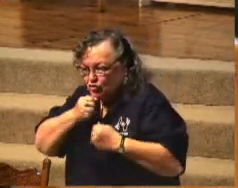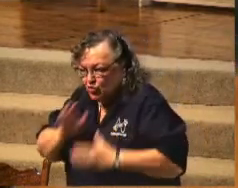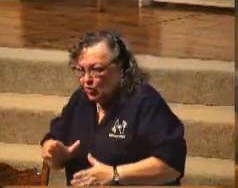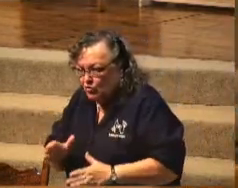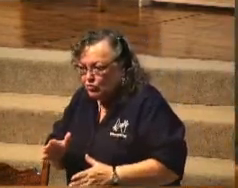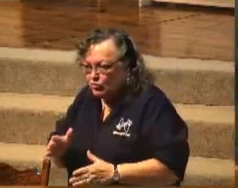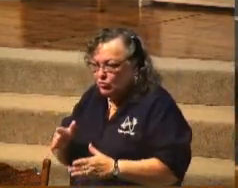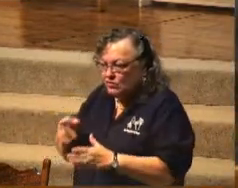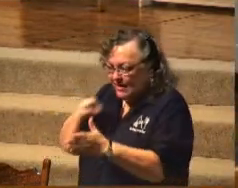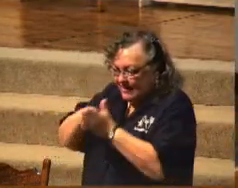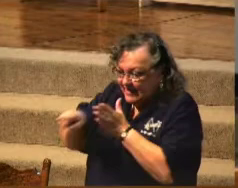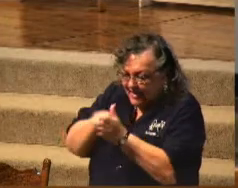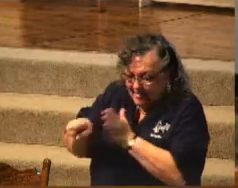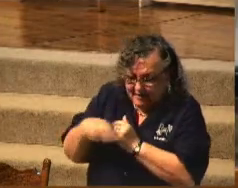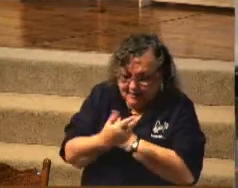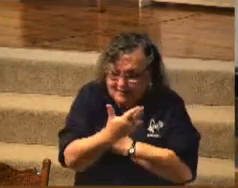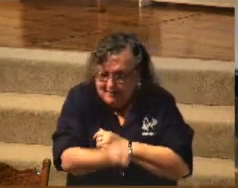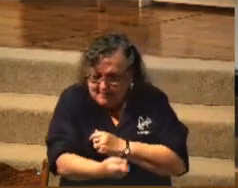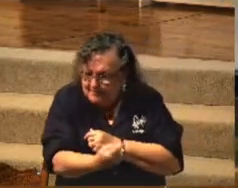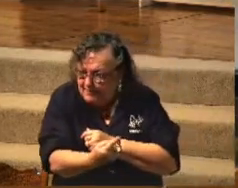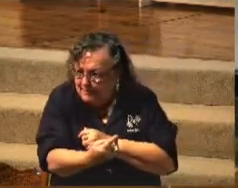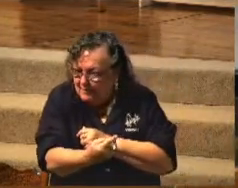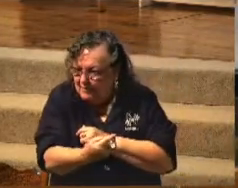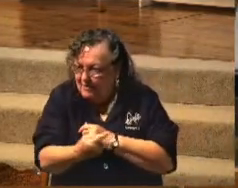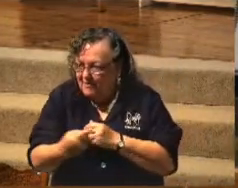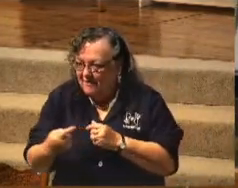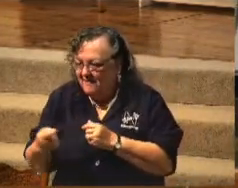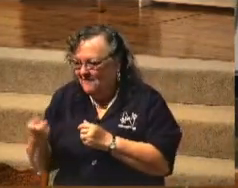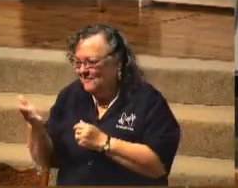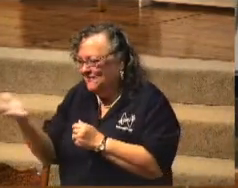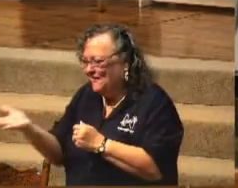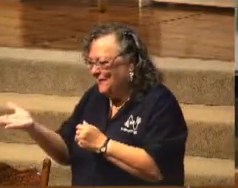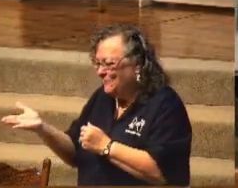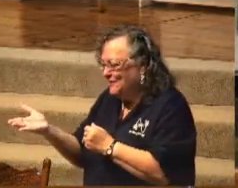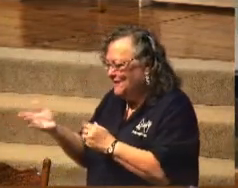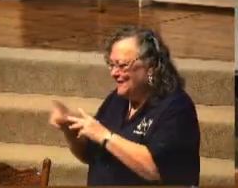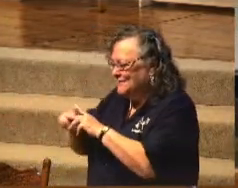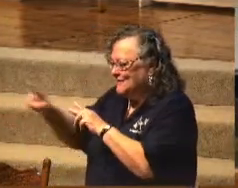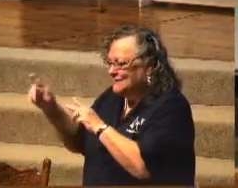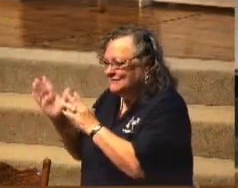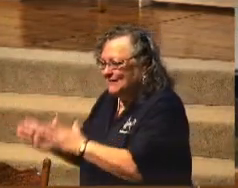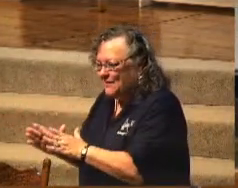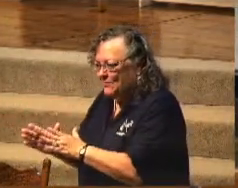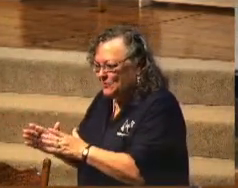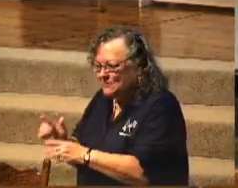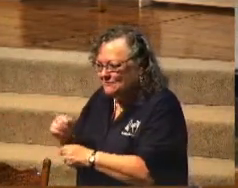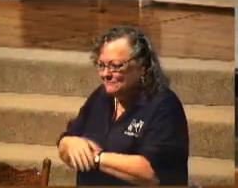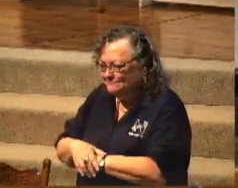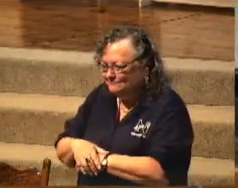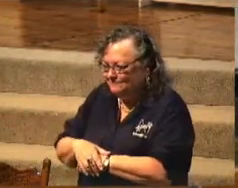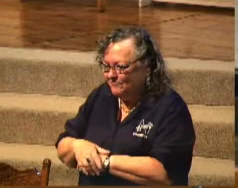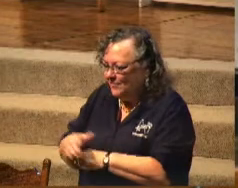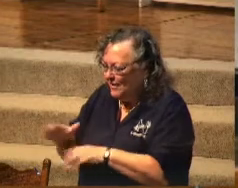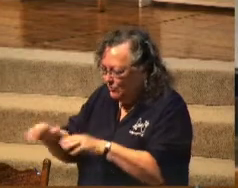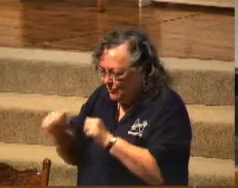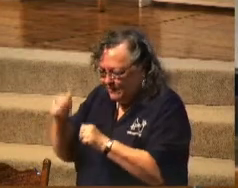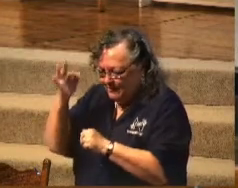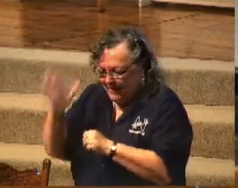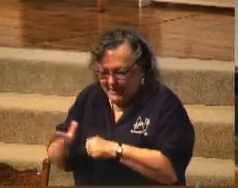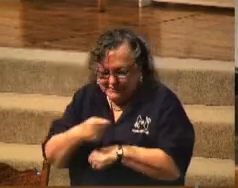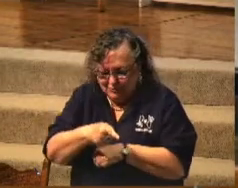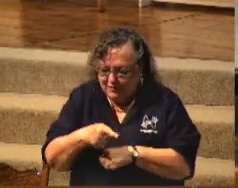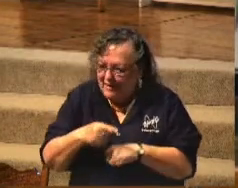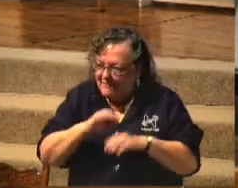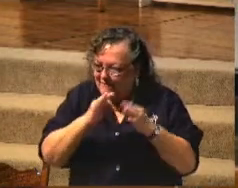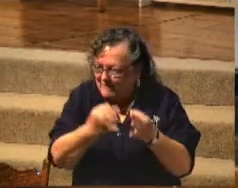his executioners, they were his escapers. They took the pastor and his family